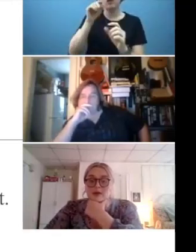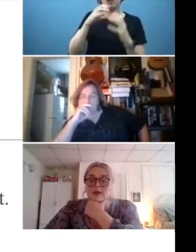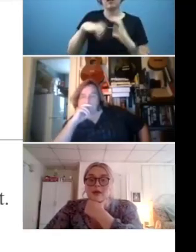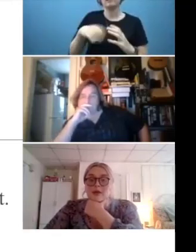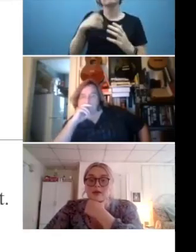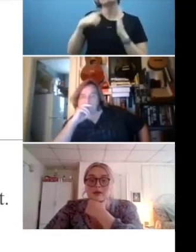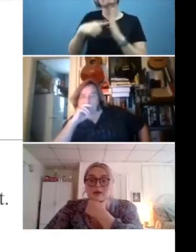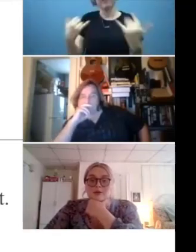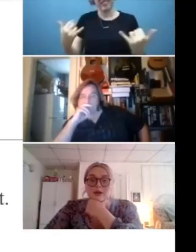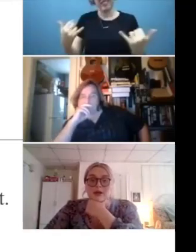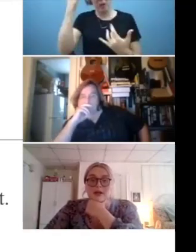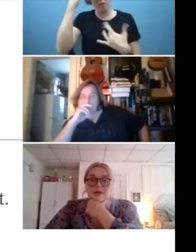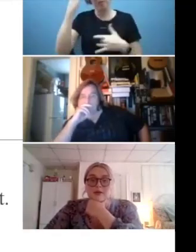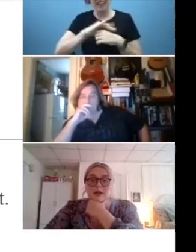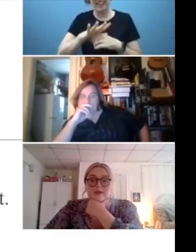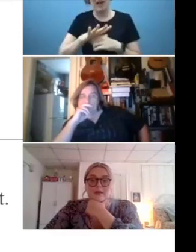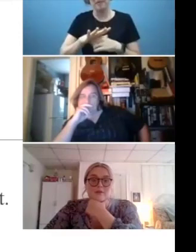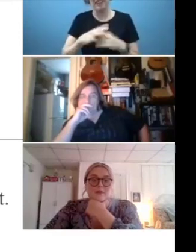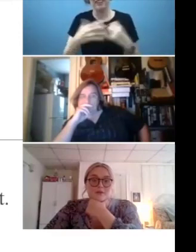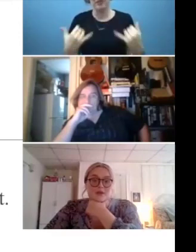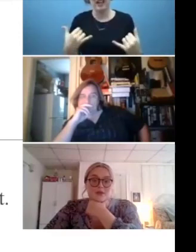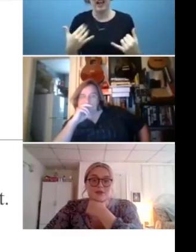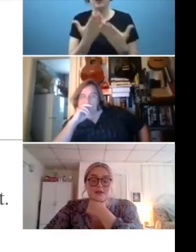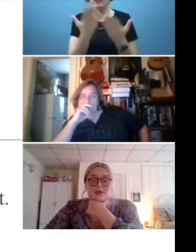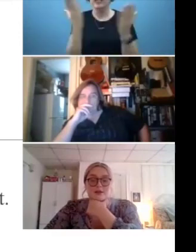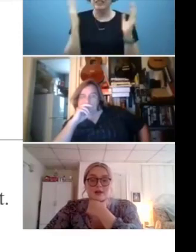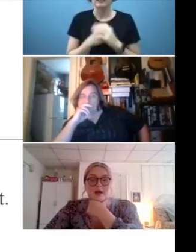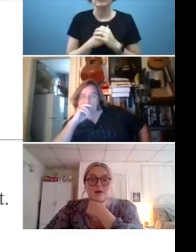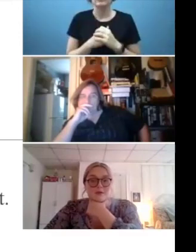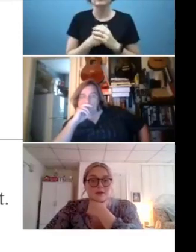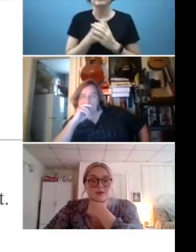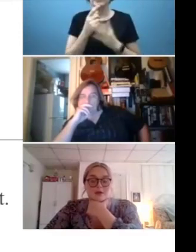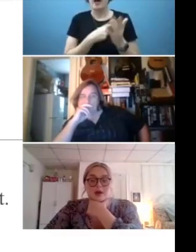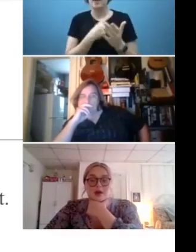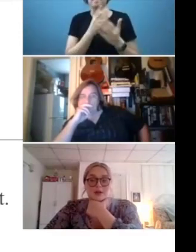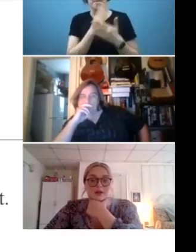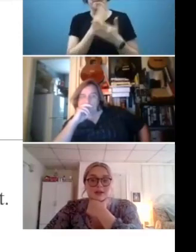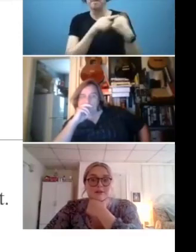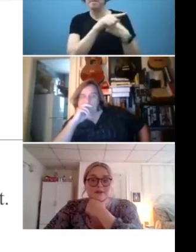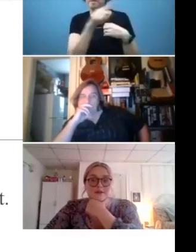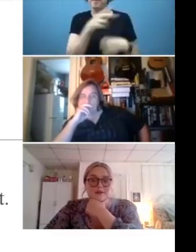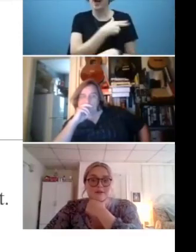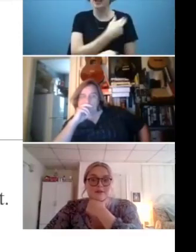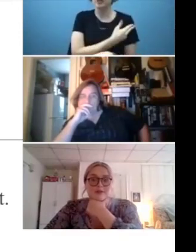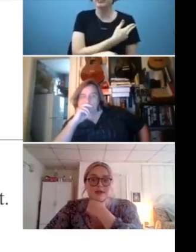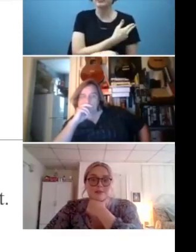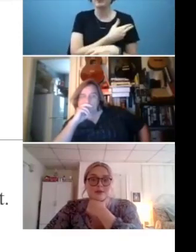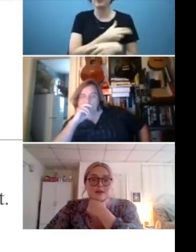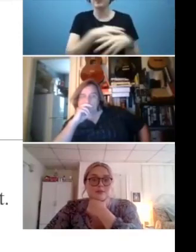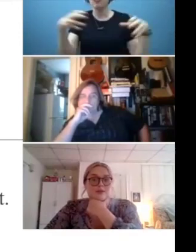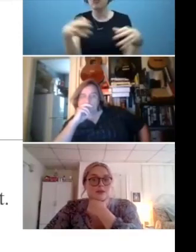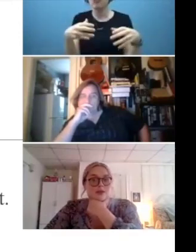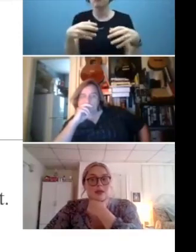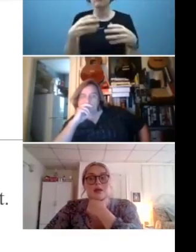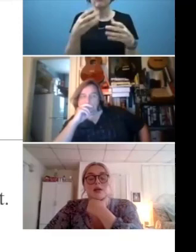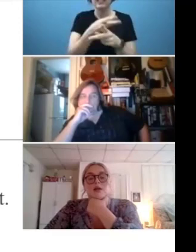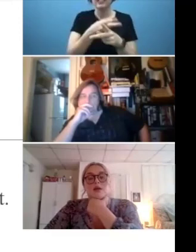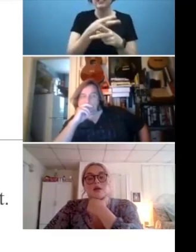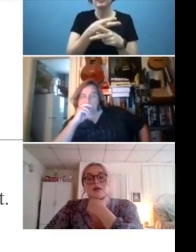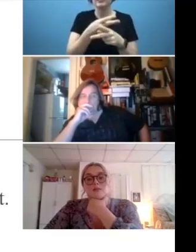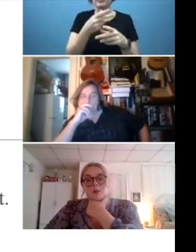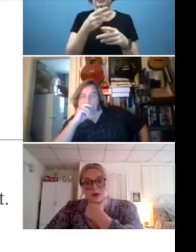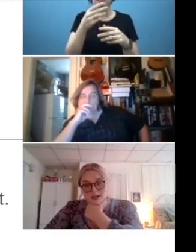we're all living through right now and how some of those conditions at a hospital or a congregate care facility, for example, can be really